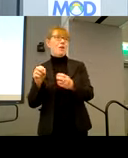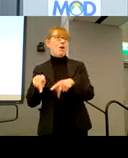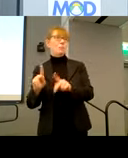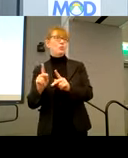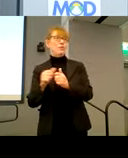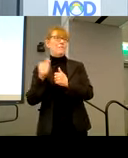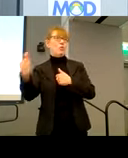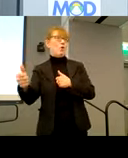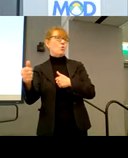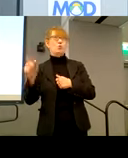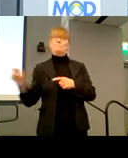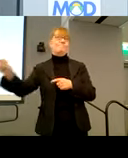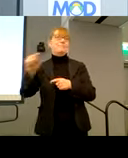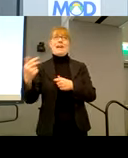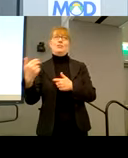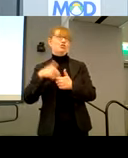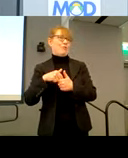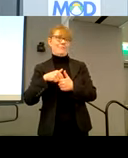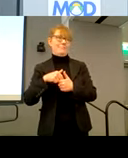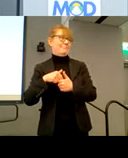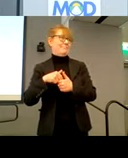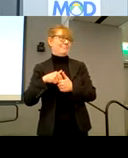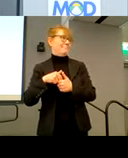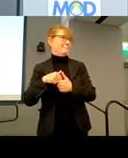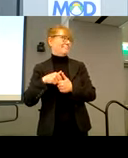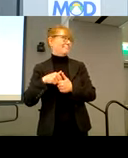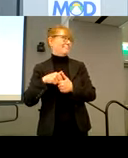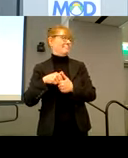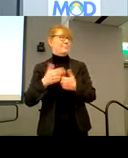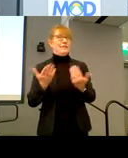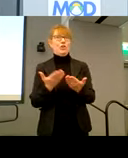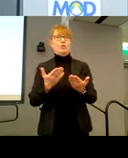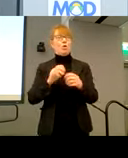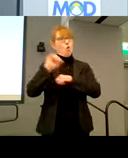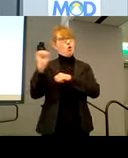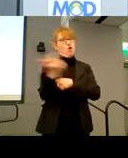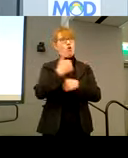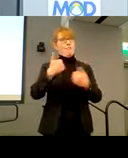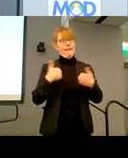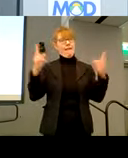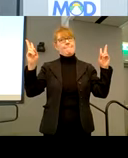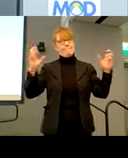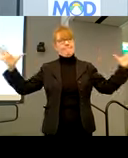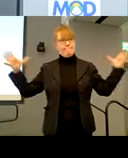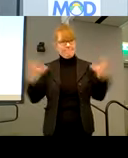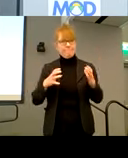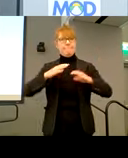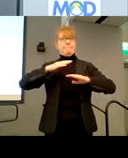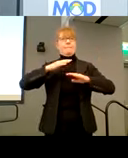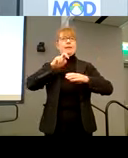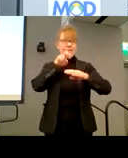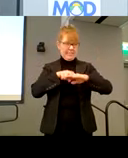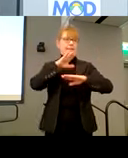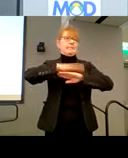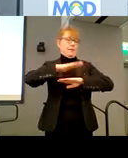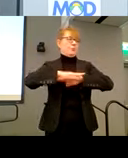may not be able to join in person to still essentially have a seat at the table. So we, uh, use